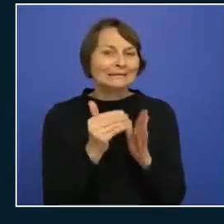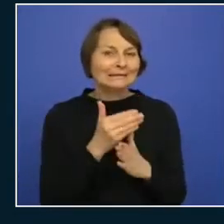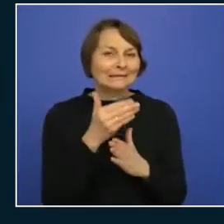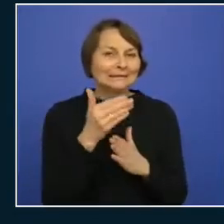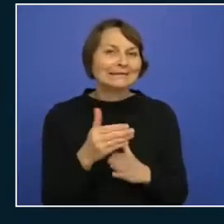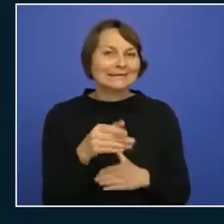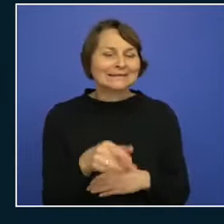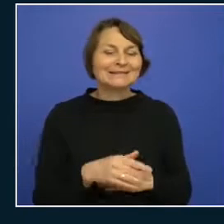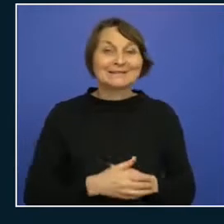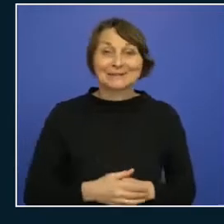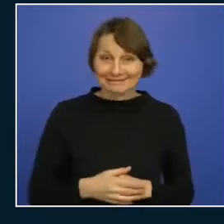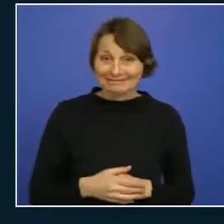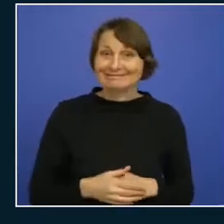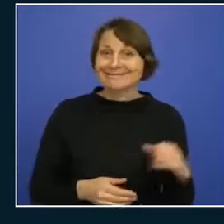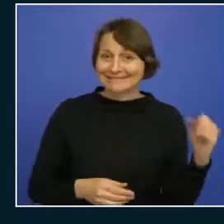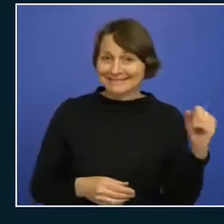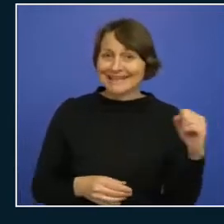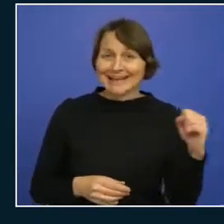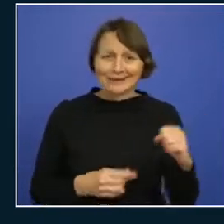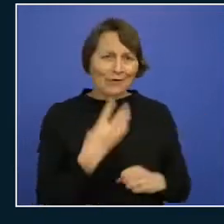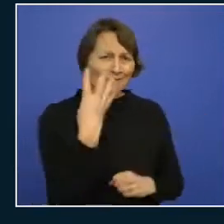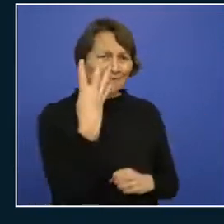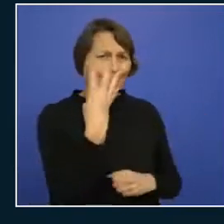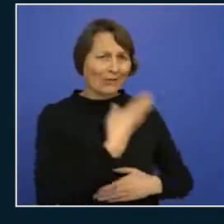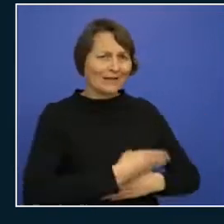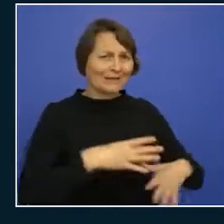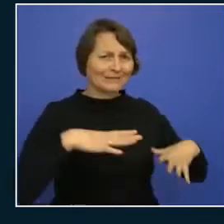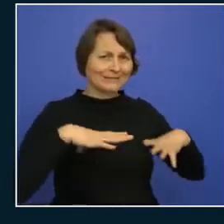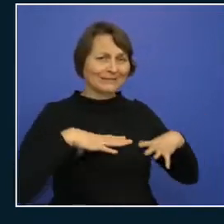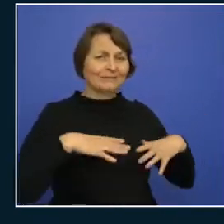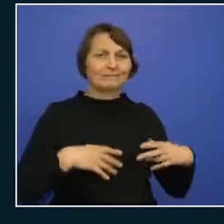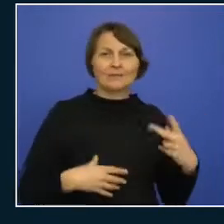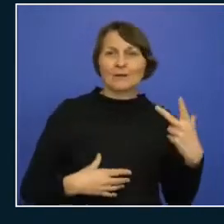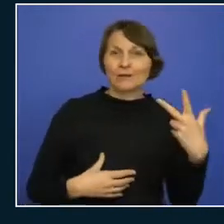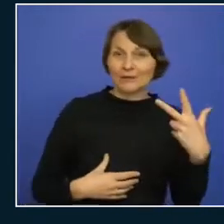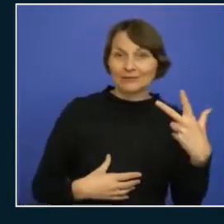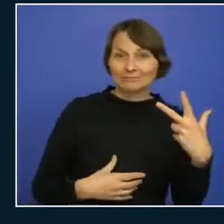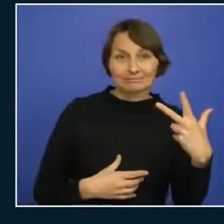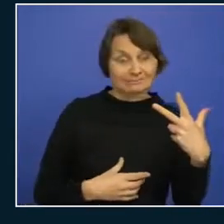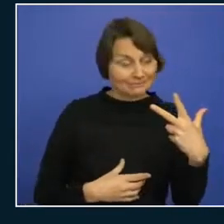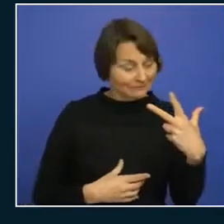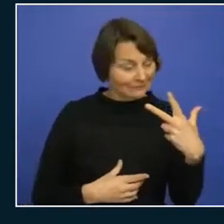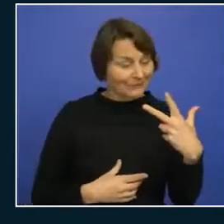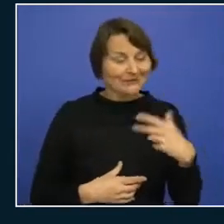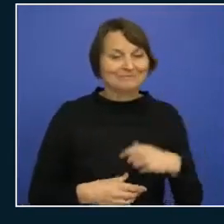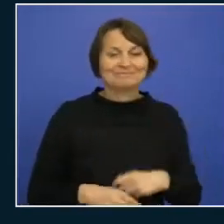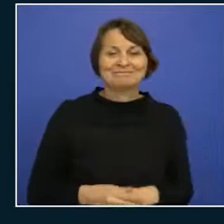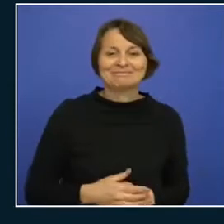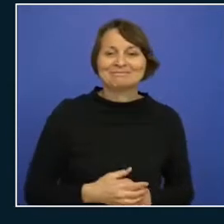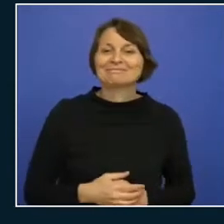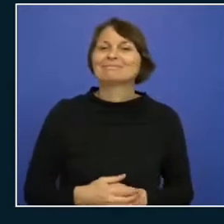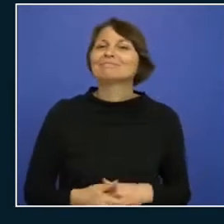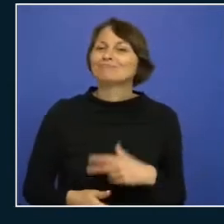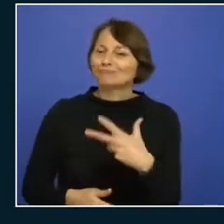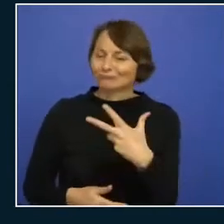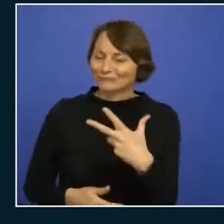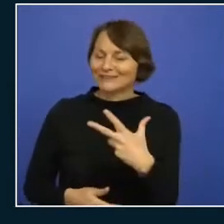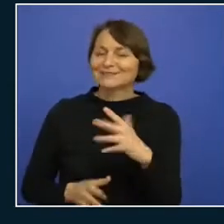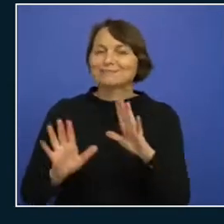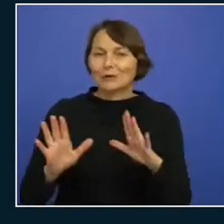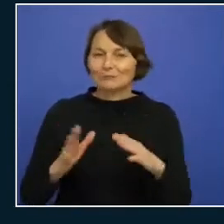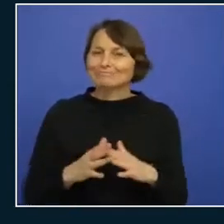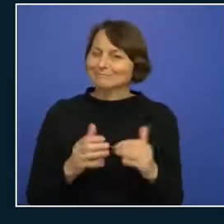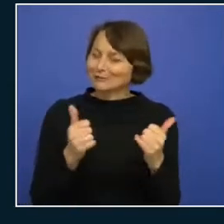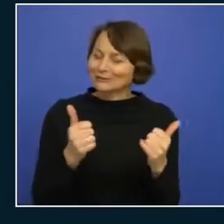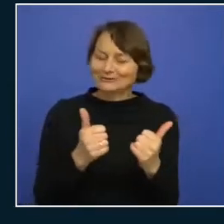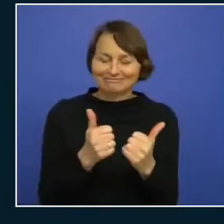we all four days right three days three days so but um yeah man everything good